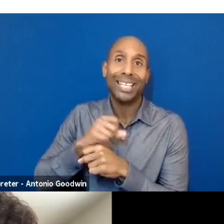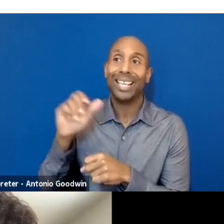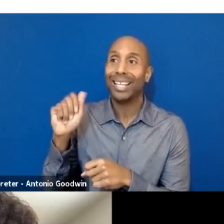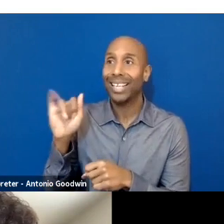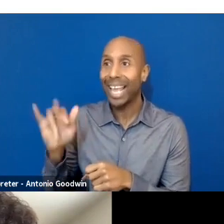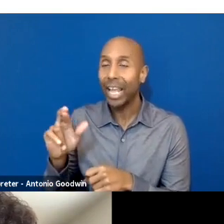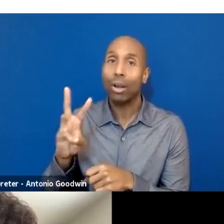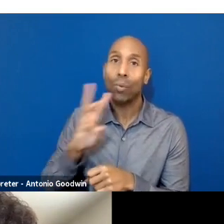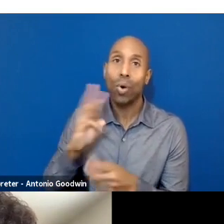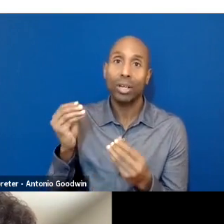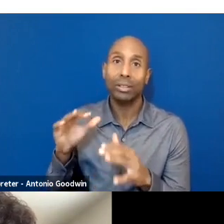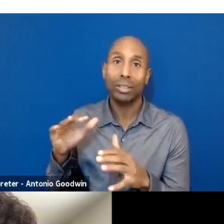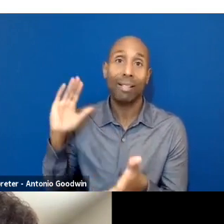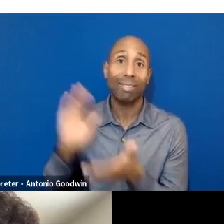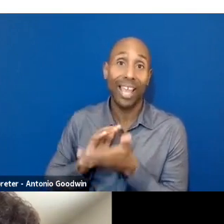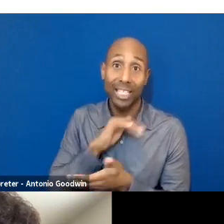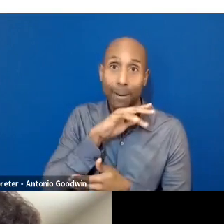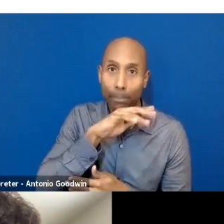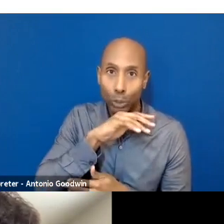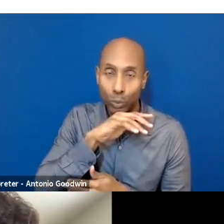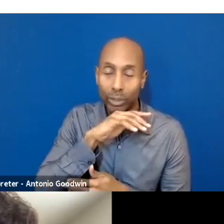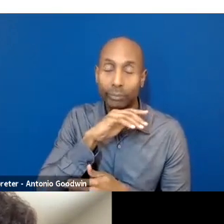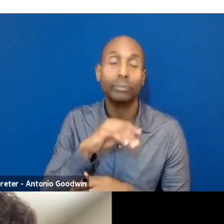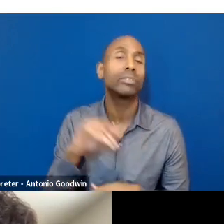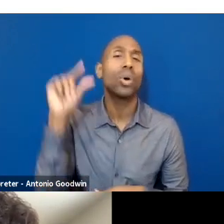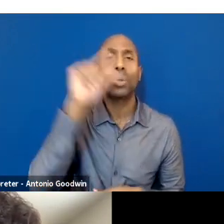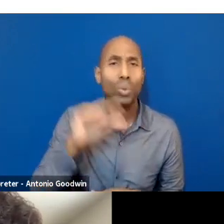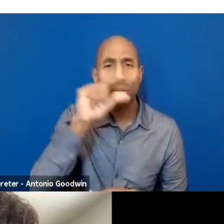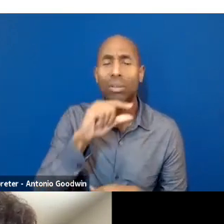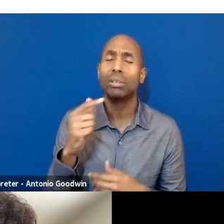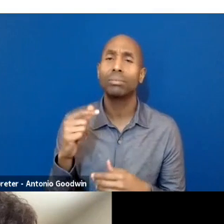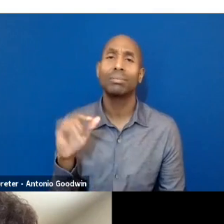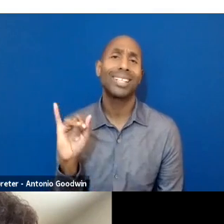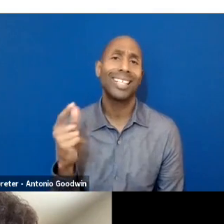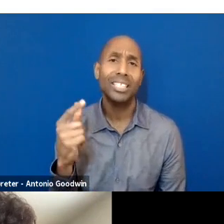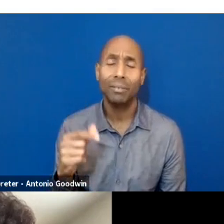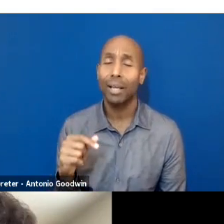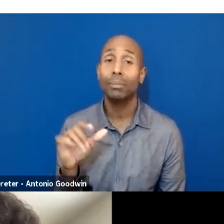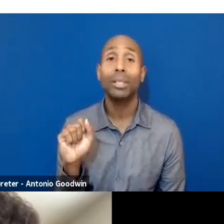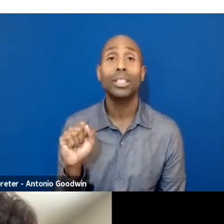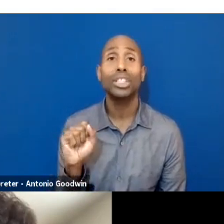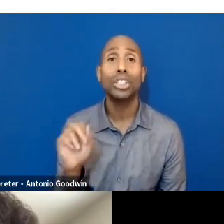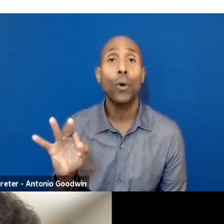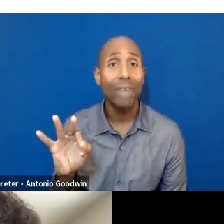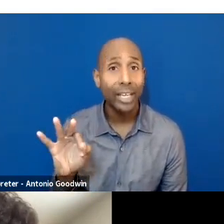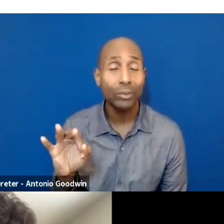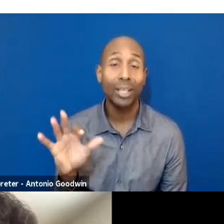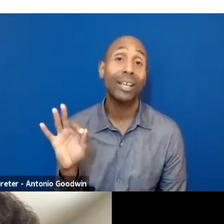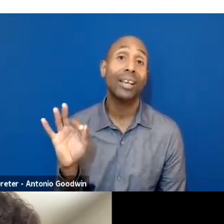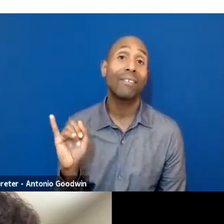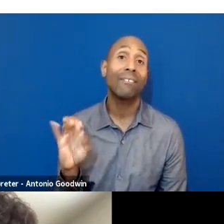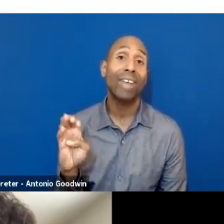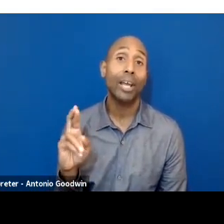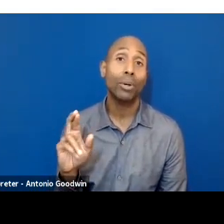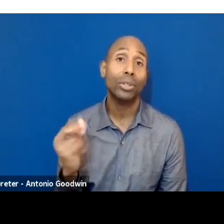So Google the most specific things. So Go on Instagram. Use SoFactory. Use Fibershed. Use all of these resources and just ask for what you need